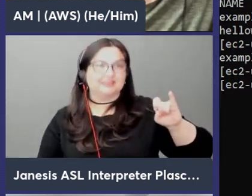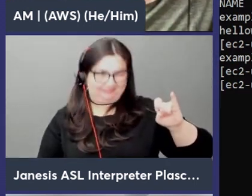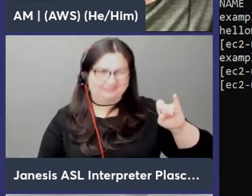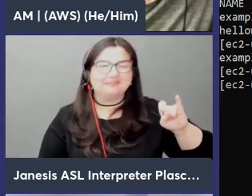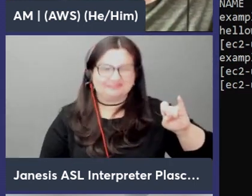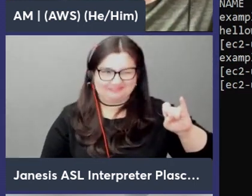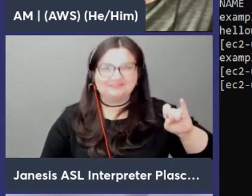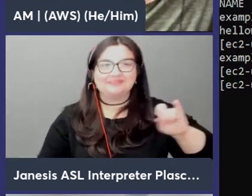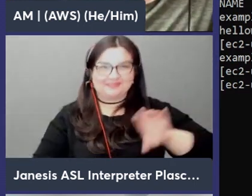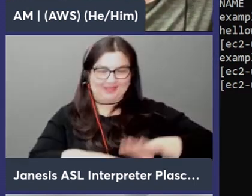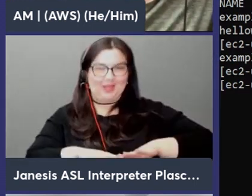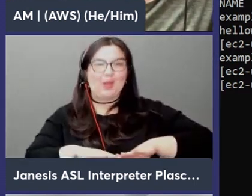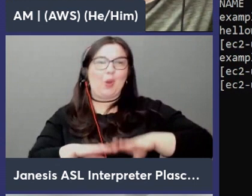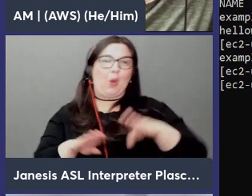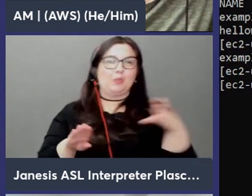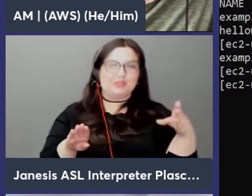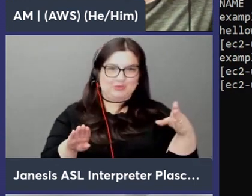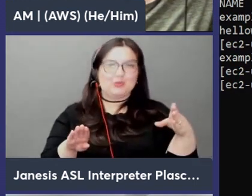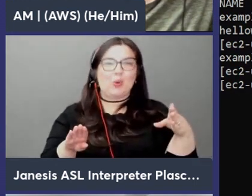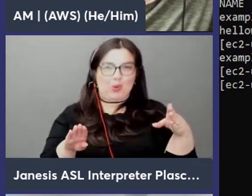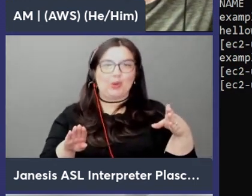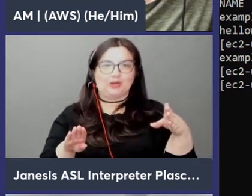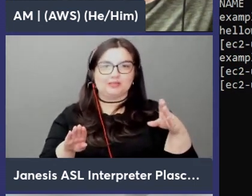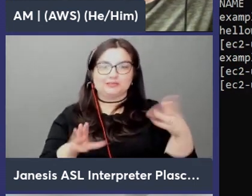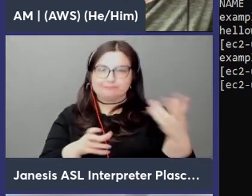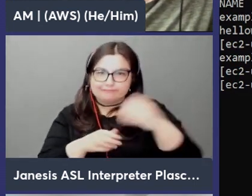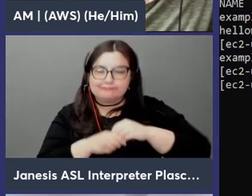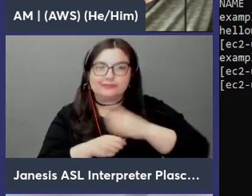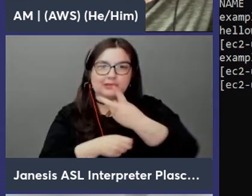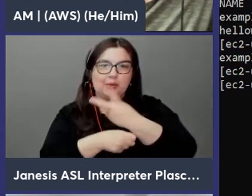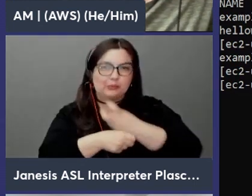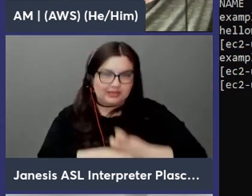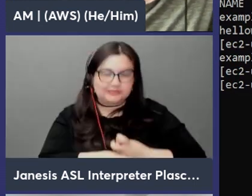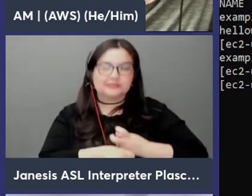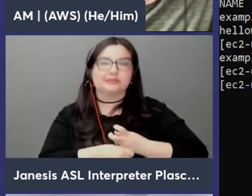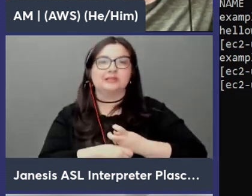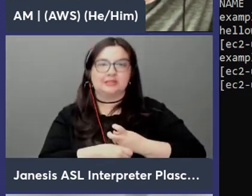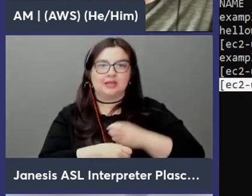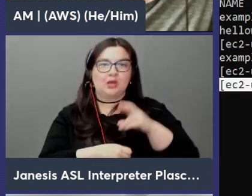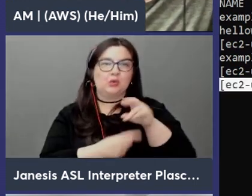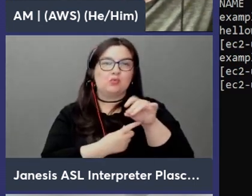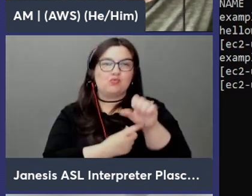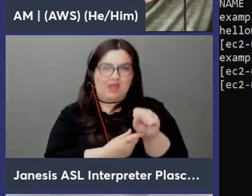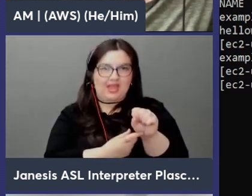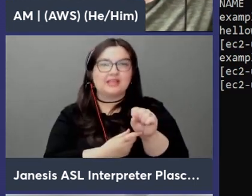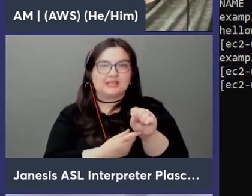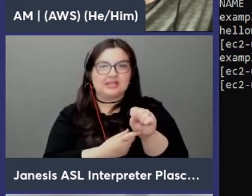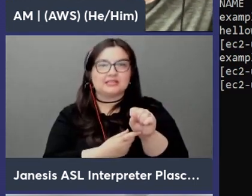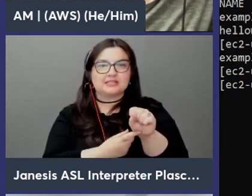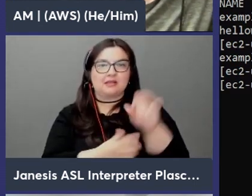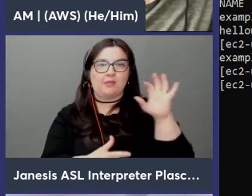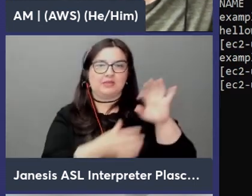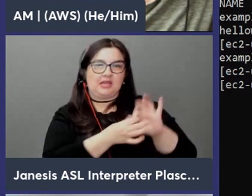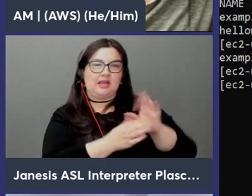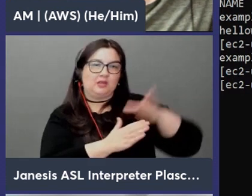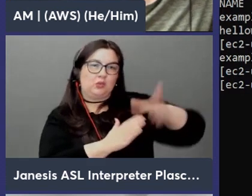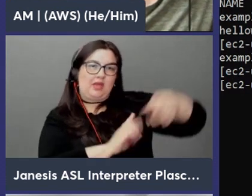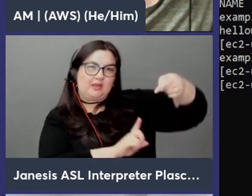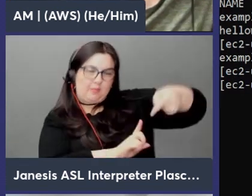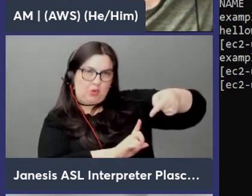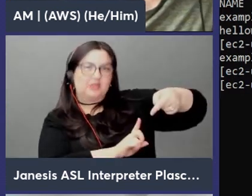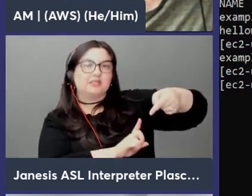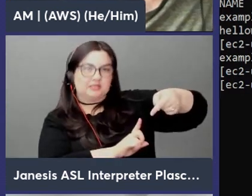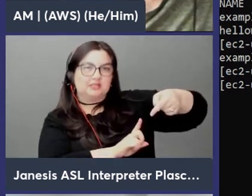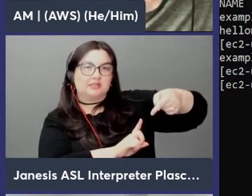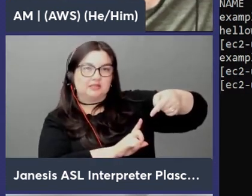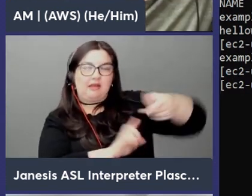redis client uh that comes with uh you know your regular open source redis i'm gonna connect to this endpoint that we just pulled on the